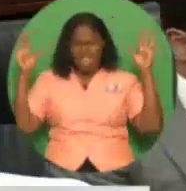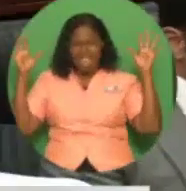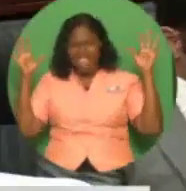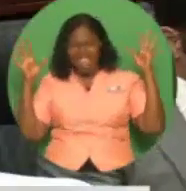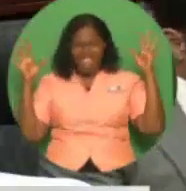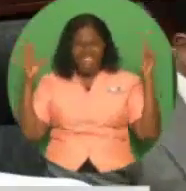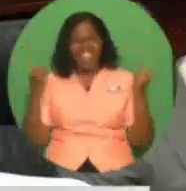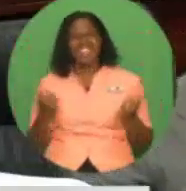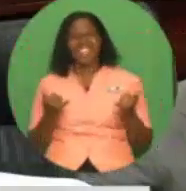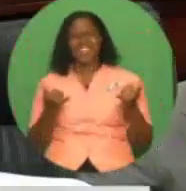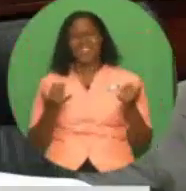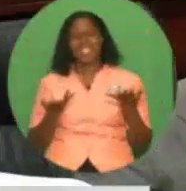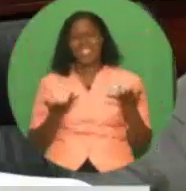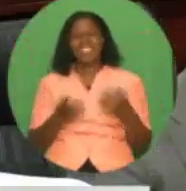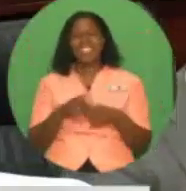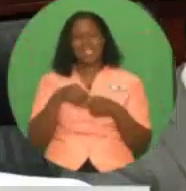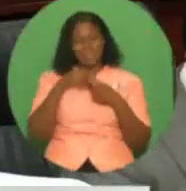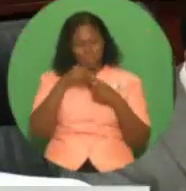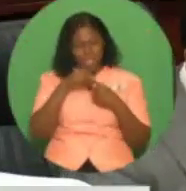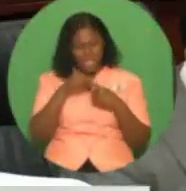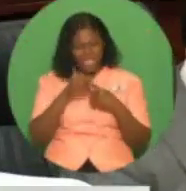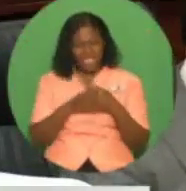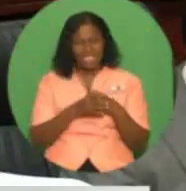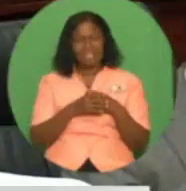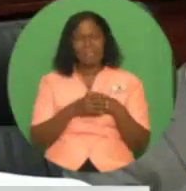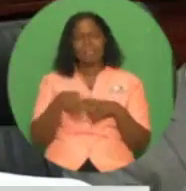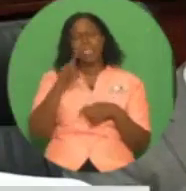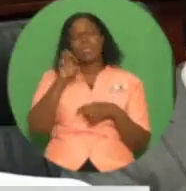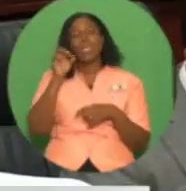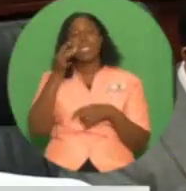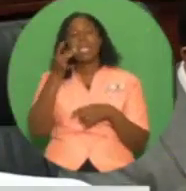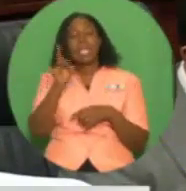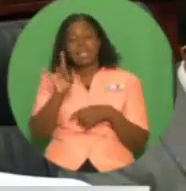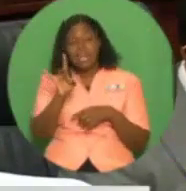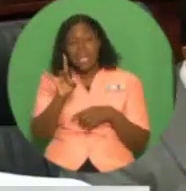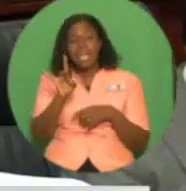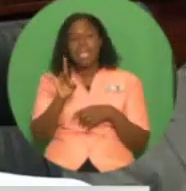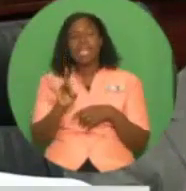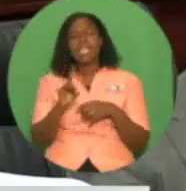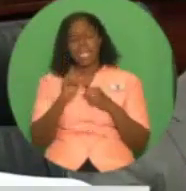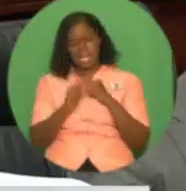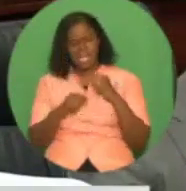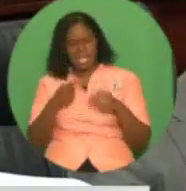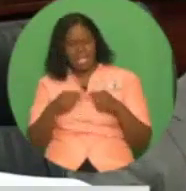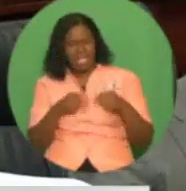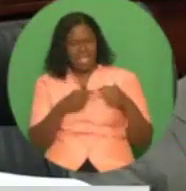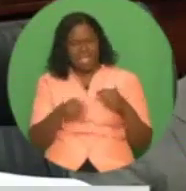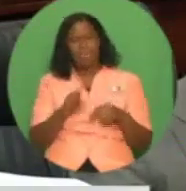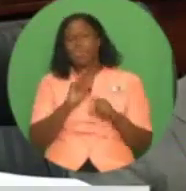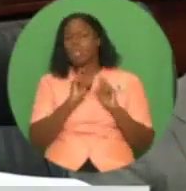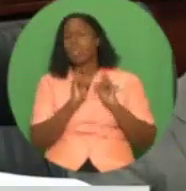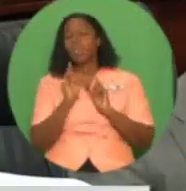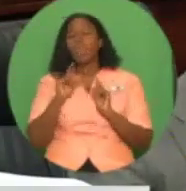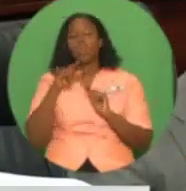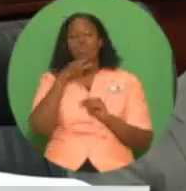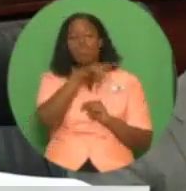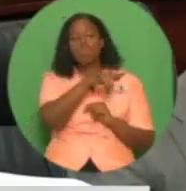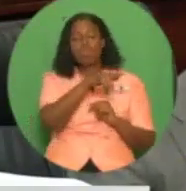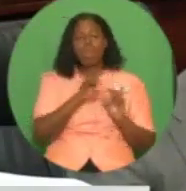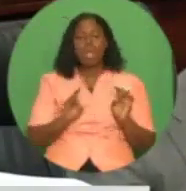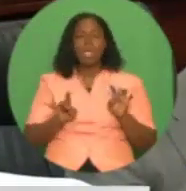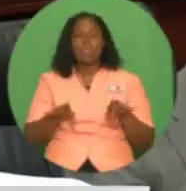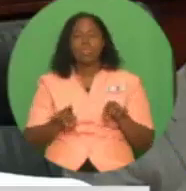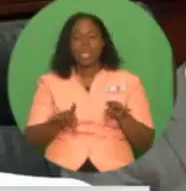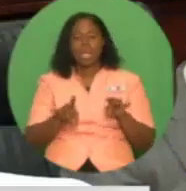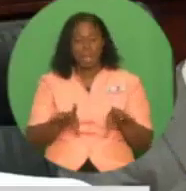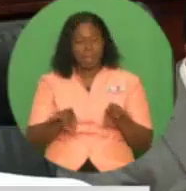especially at, for example, the 2018 Commonwealth Games in the Gold Coast, Queensland, Australia, during the